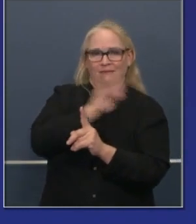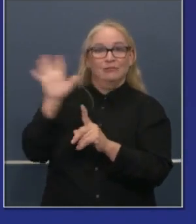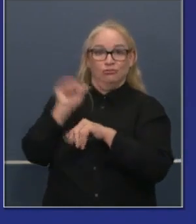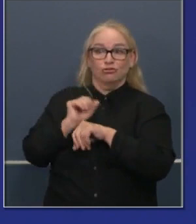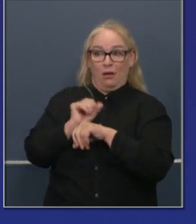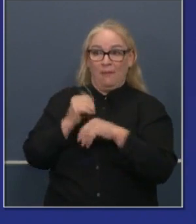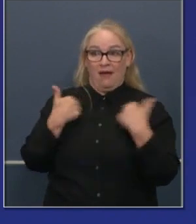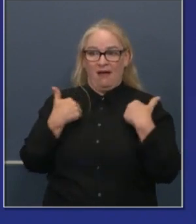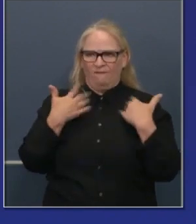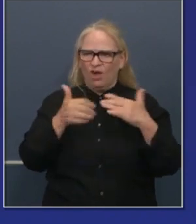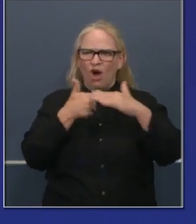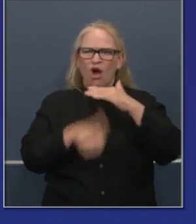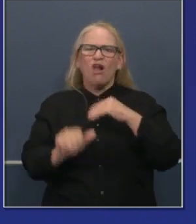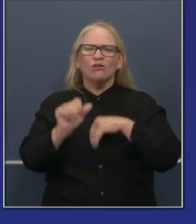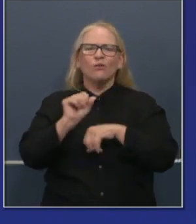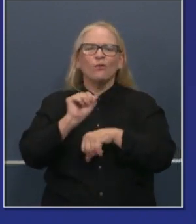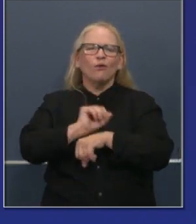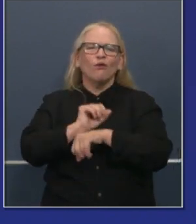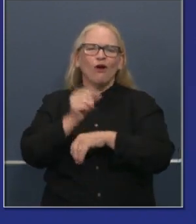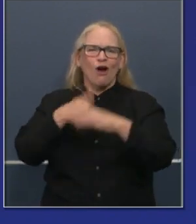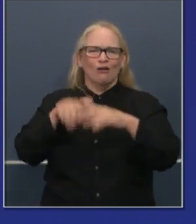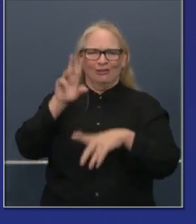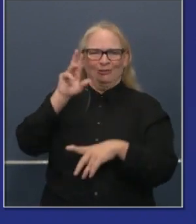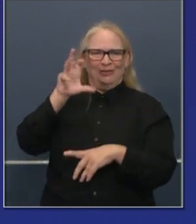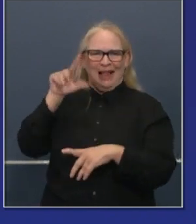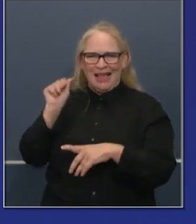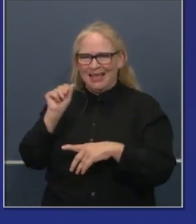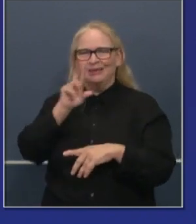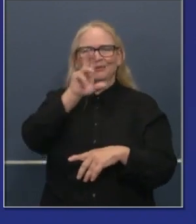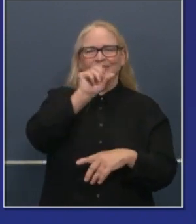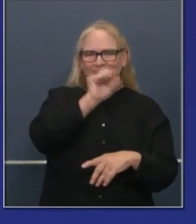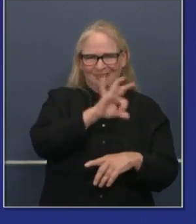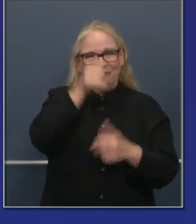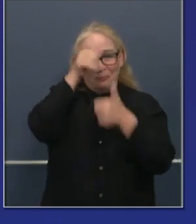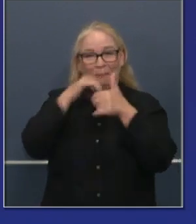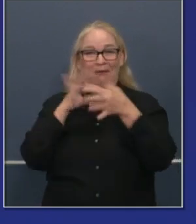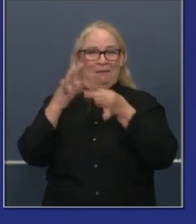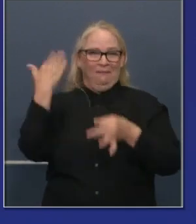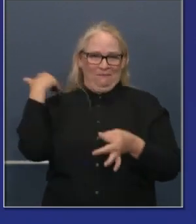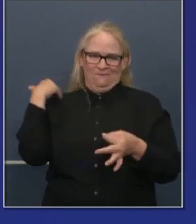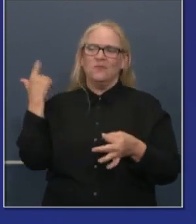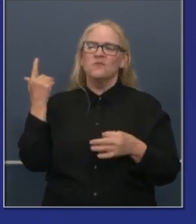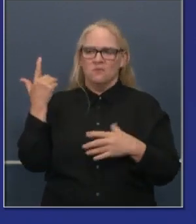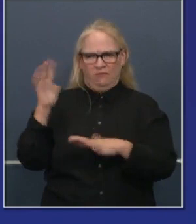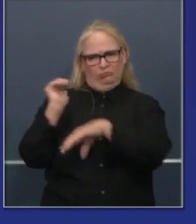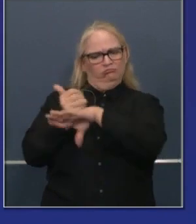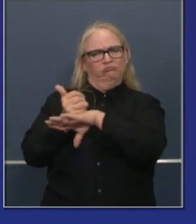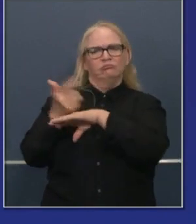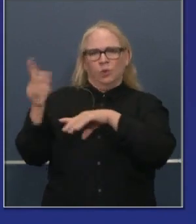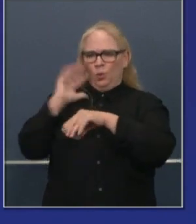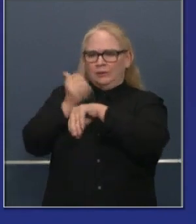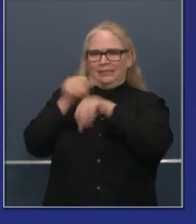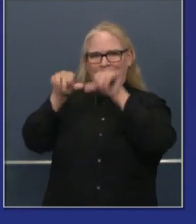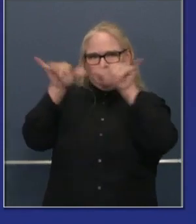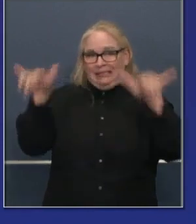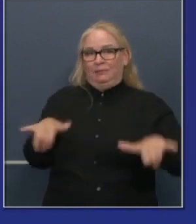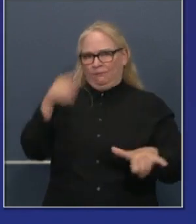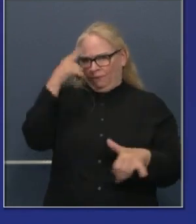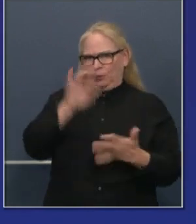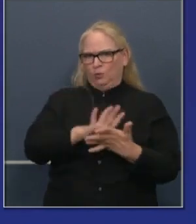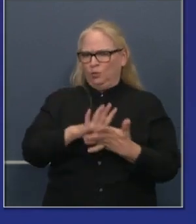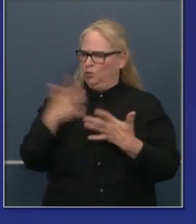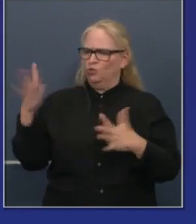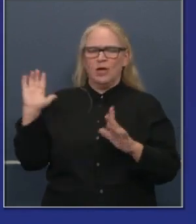with a backbone and a database that now has organized a collective. We want to turn our